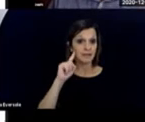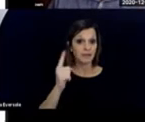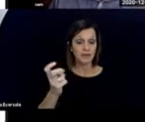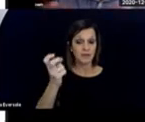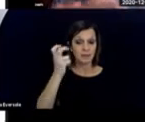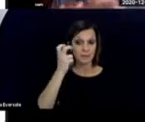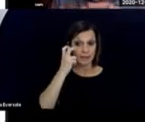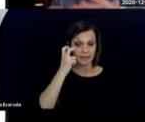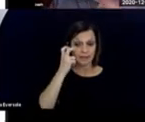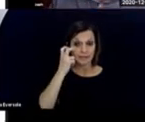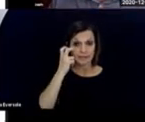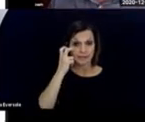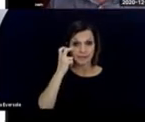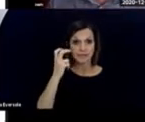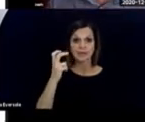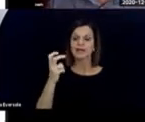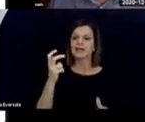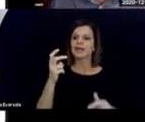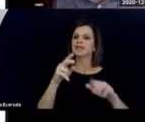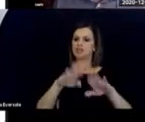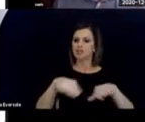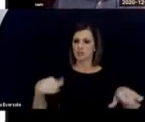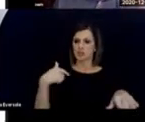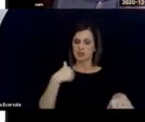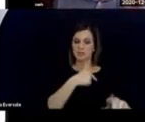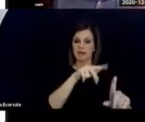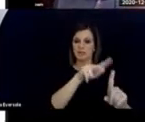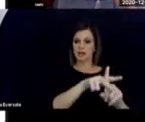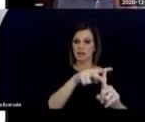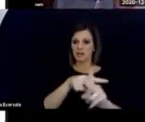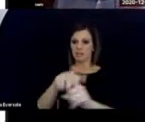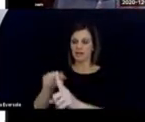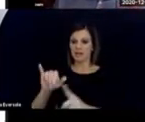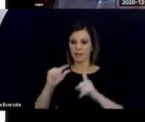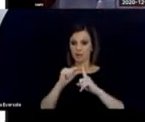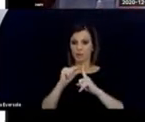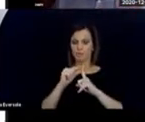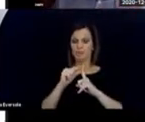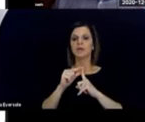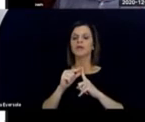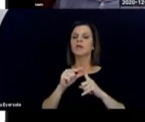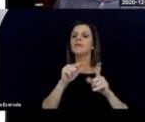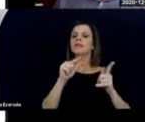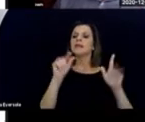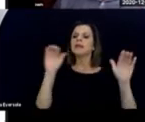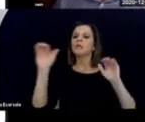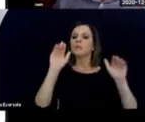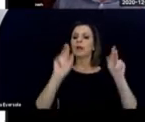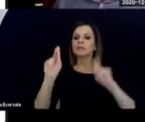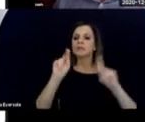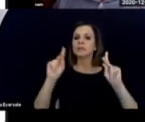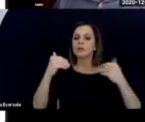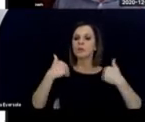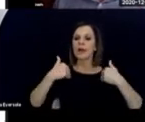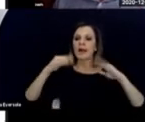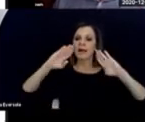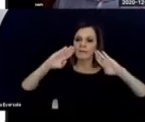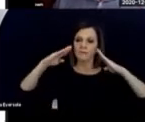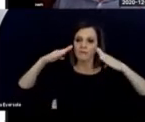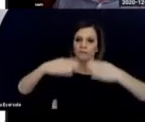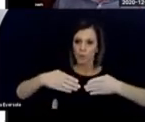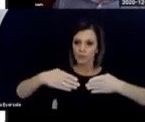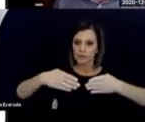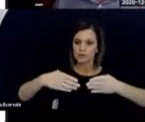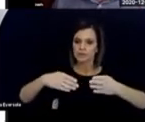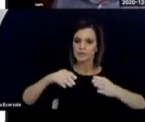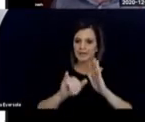and we apply it to these very, very different children, first of all, it reminds people there's a central educational